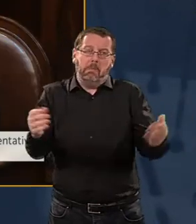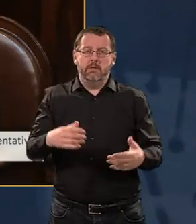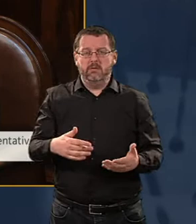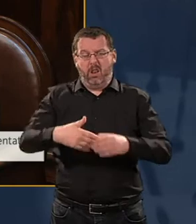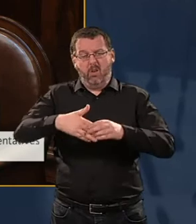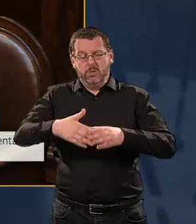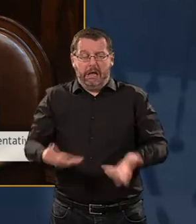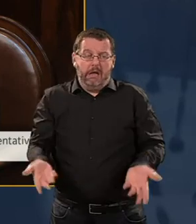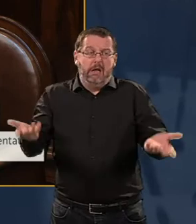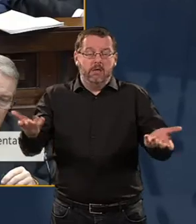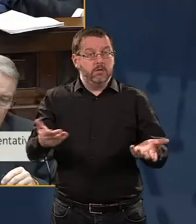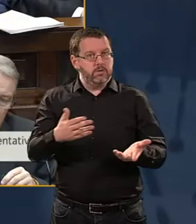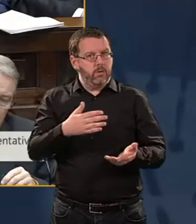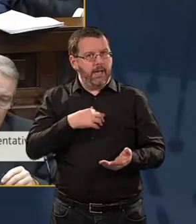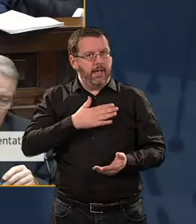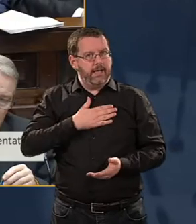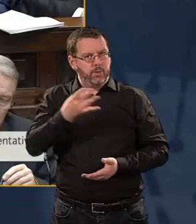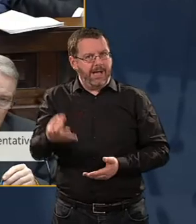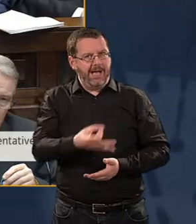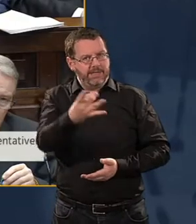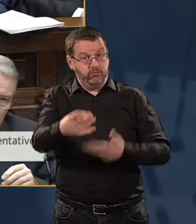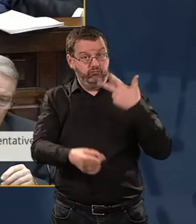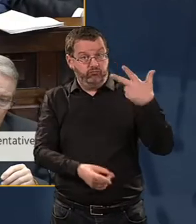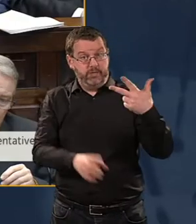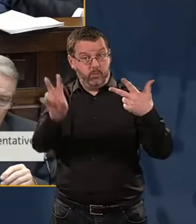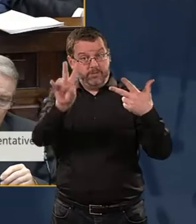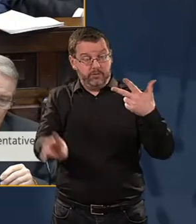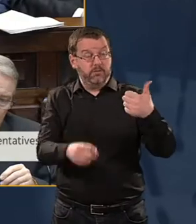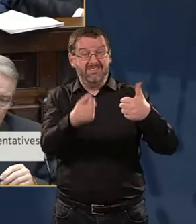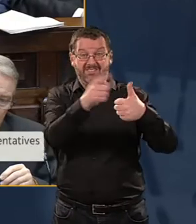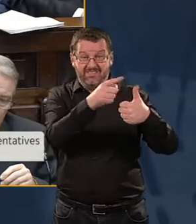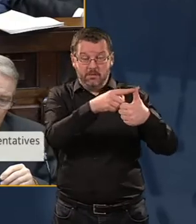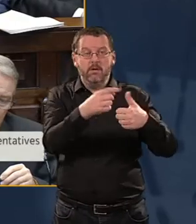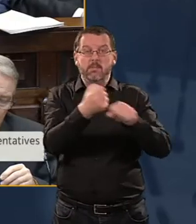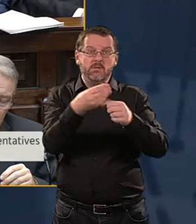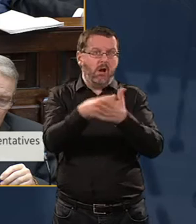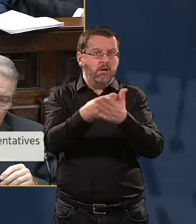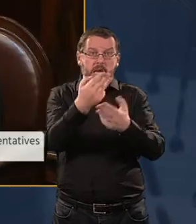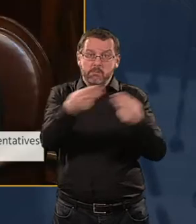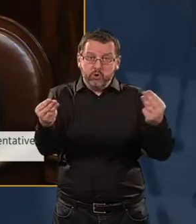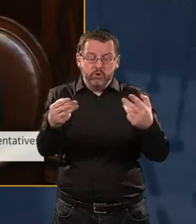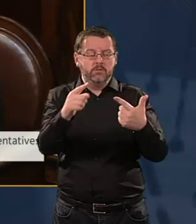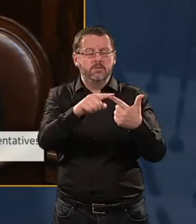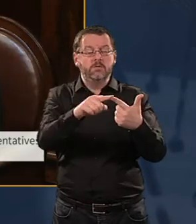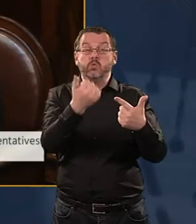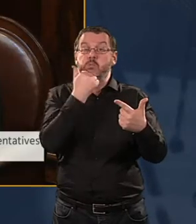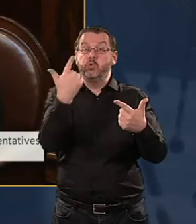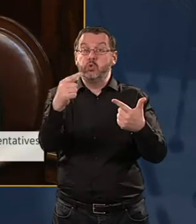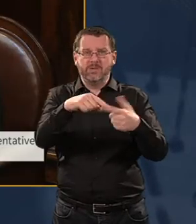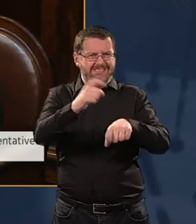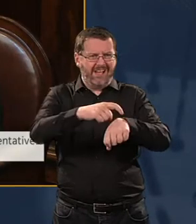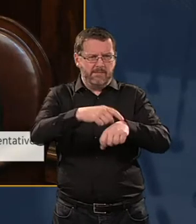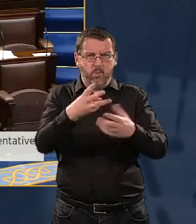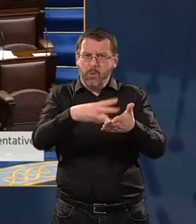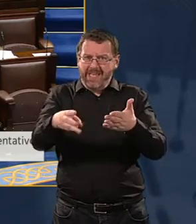I would like an answer to them. I actually asked three. Number one, the issue of cost. Number two, the issue of timing.